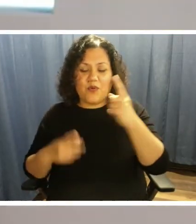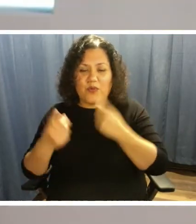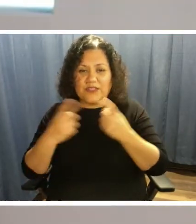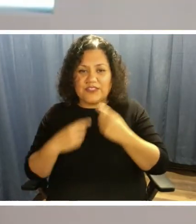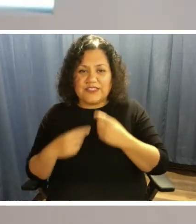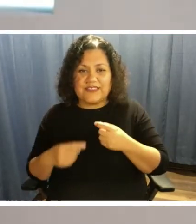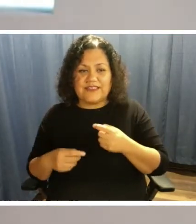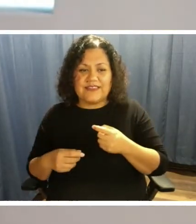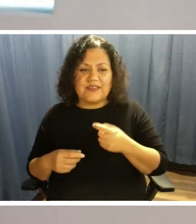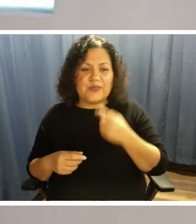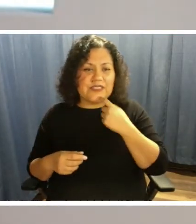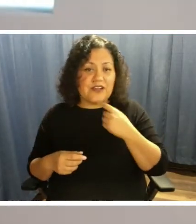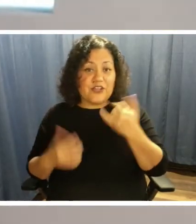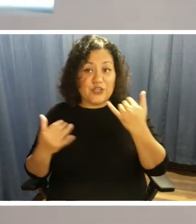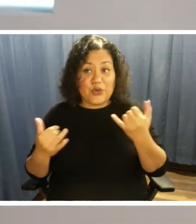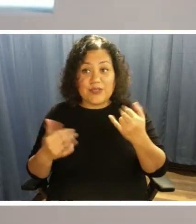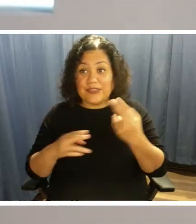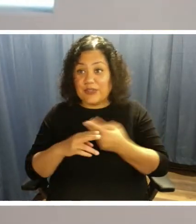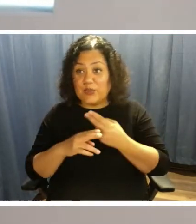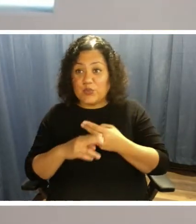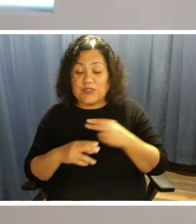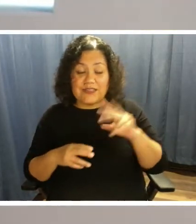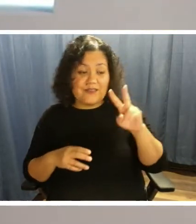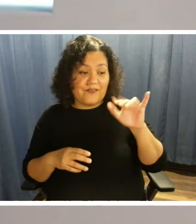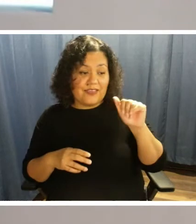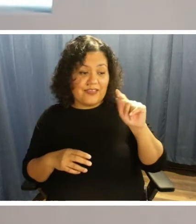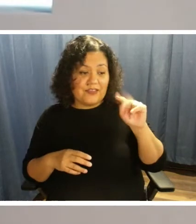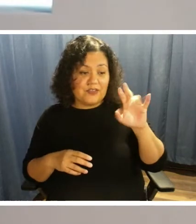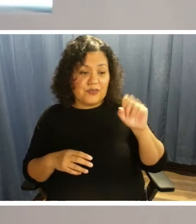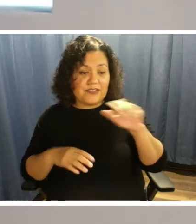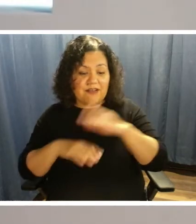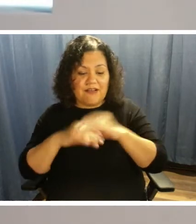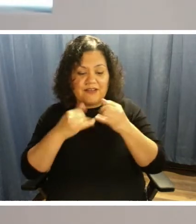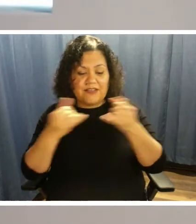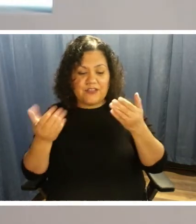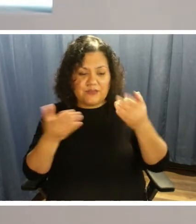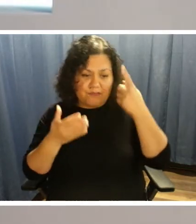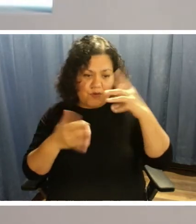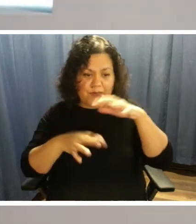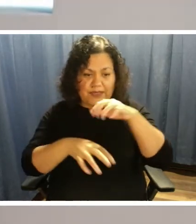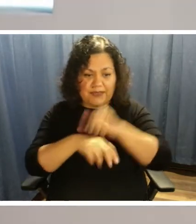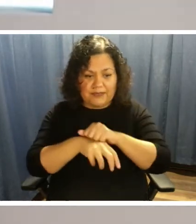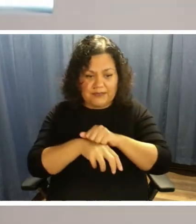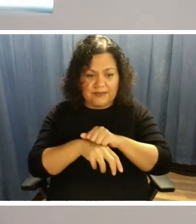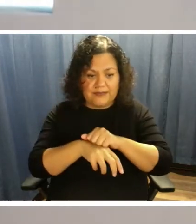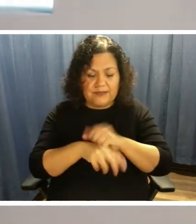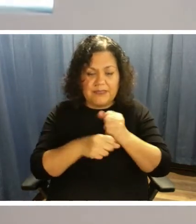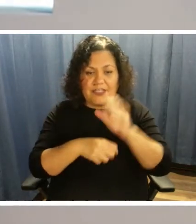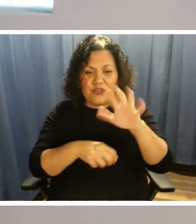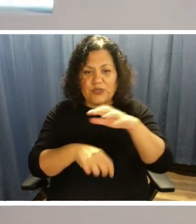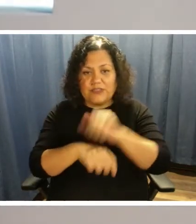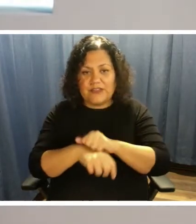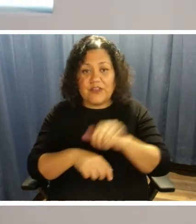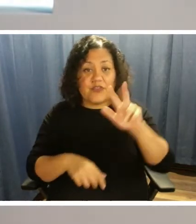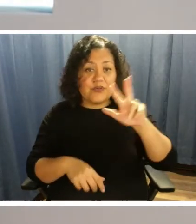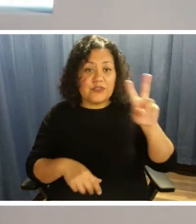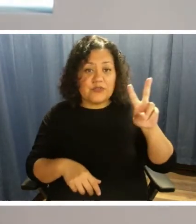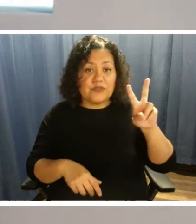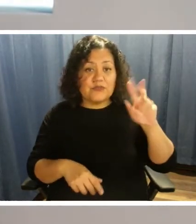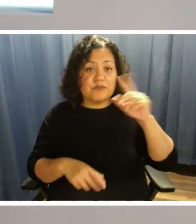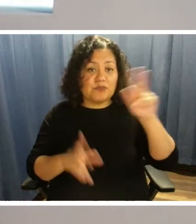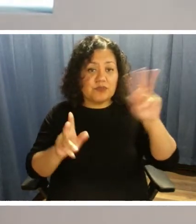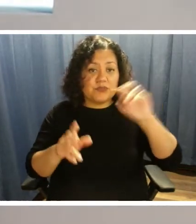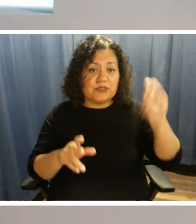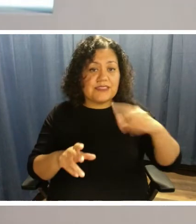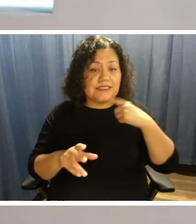question was, are you currently using VIA Trans Online Services to make your reservations? And 32 of you say yes that